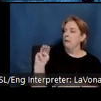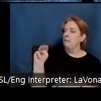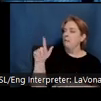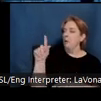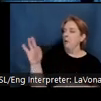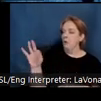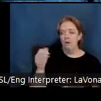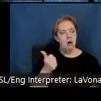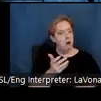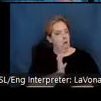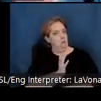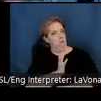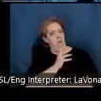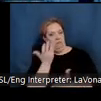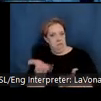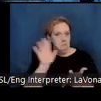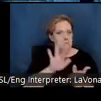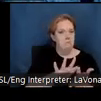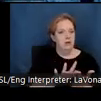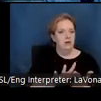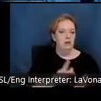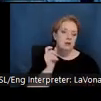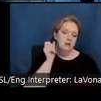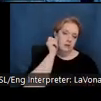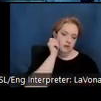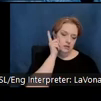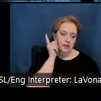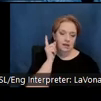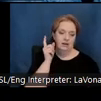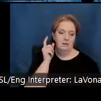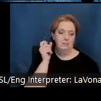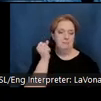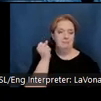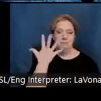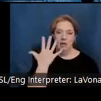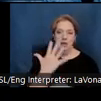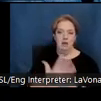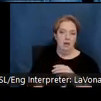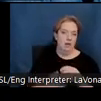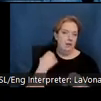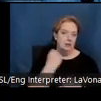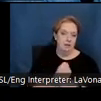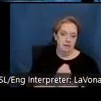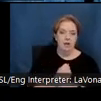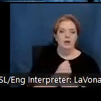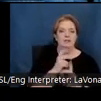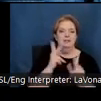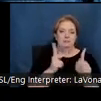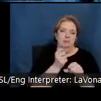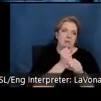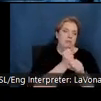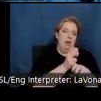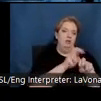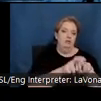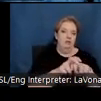Well, for centuries, furniture makers had been creating all kinds of chairs. Dreyfus was a modernist with an